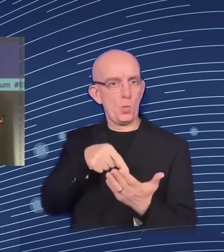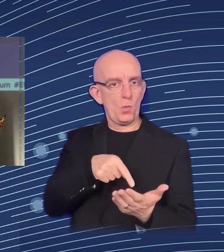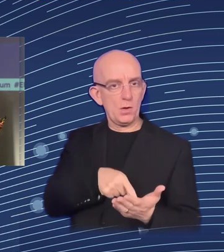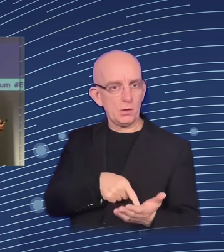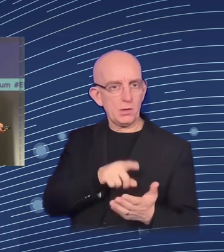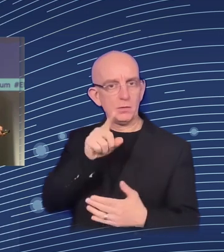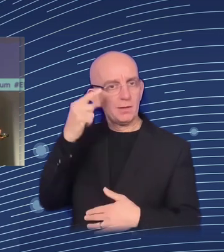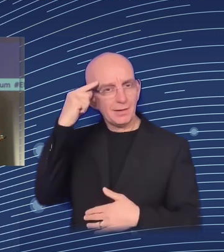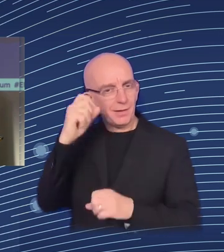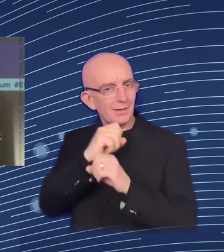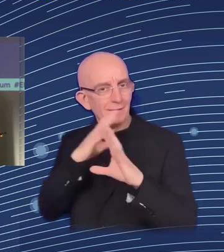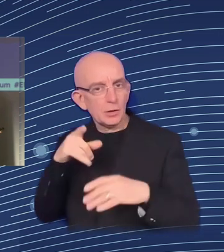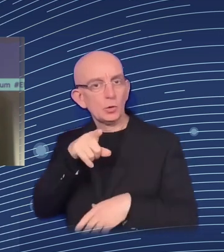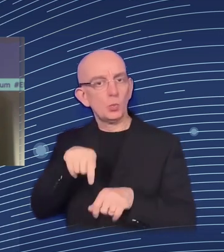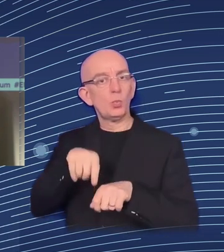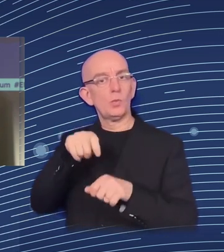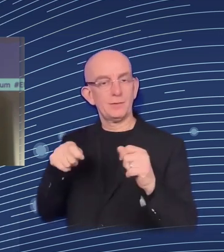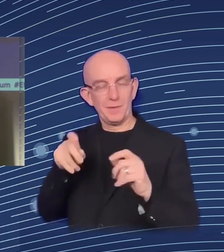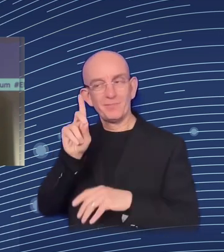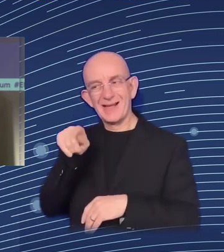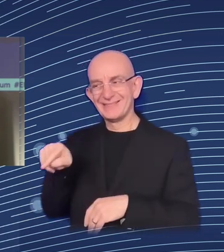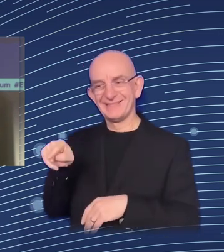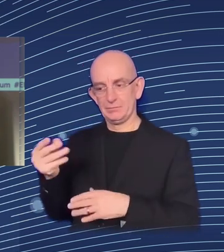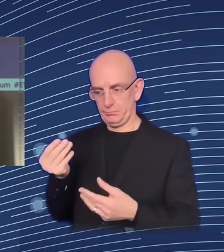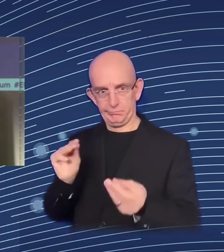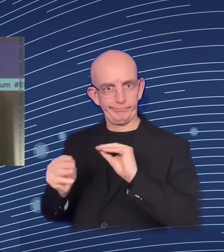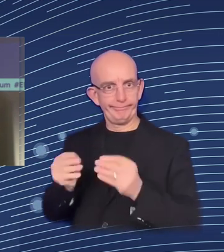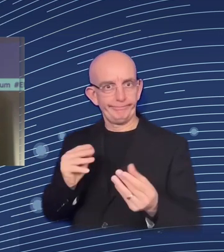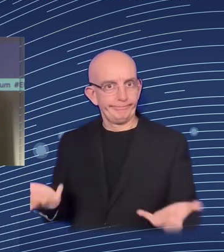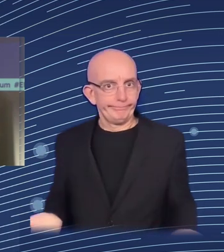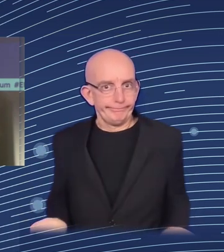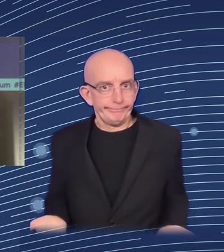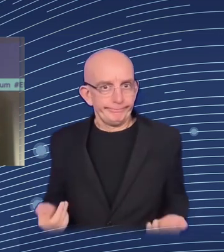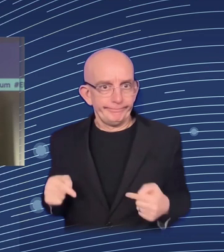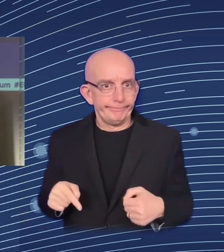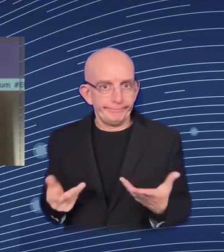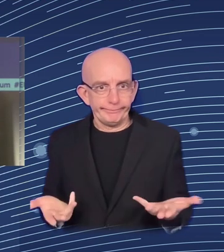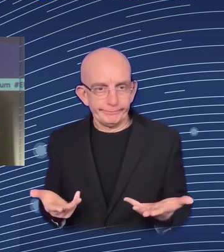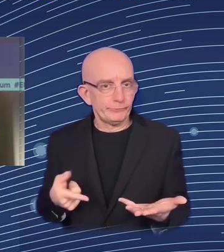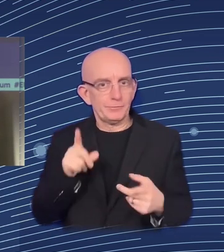that objective that you really want to measure. And then, just to finish,